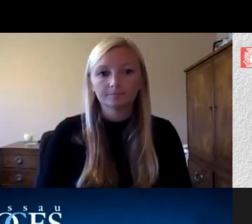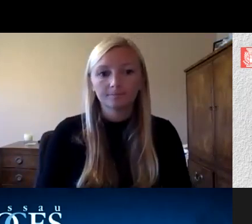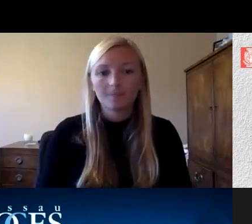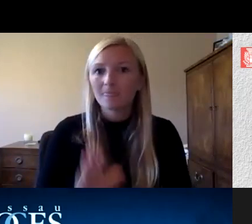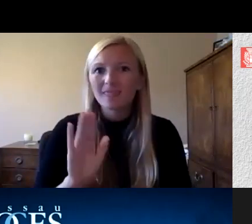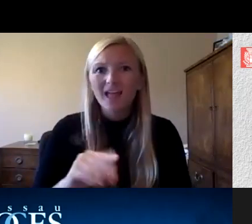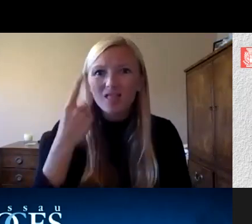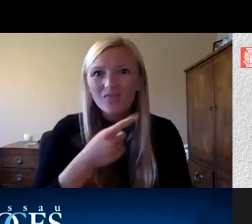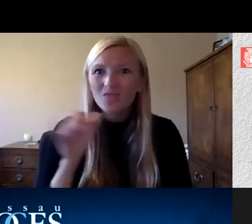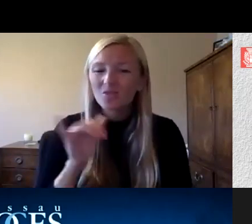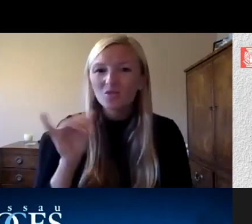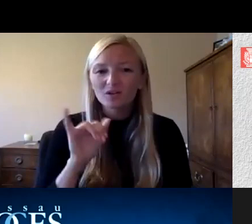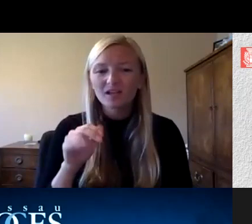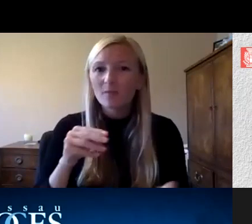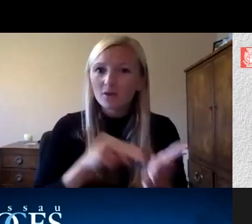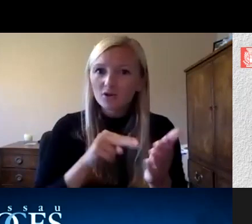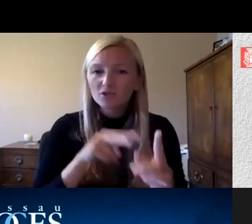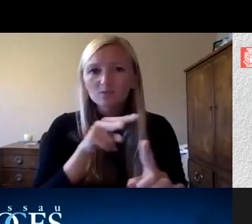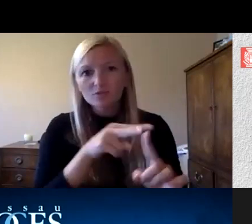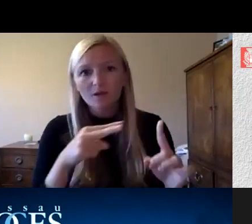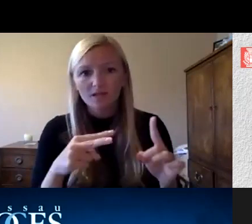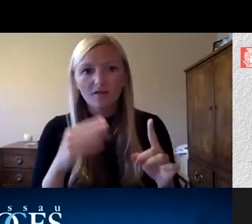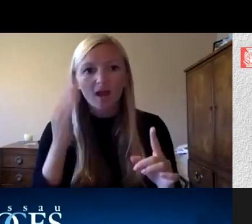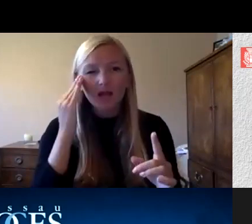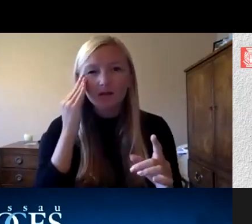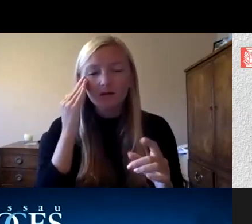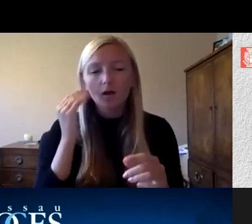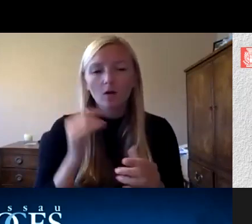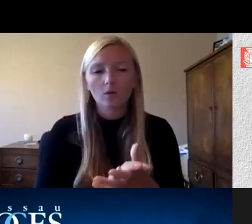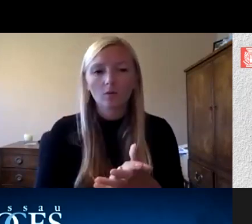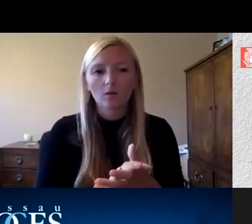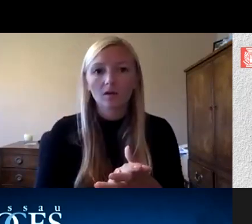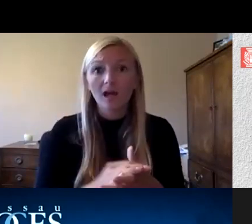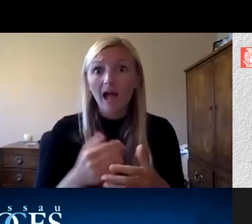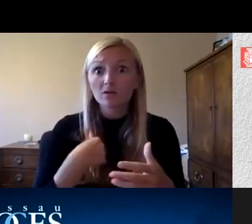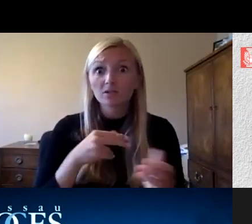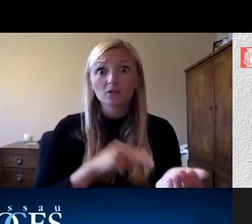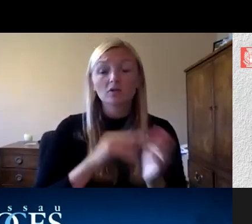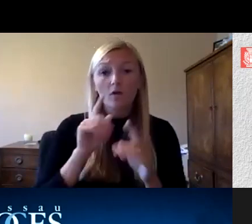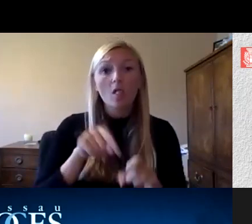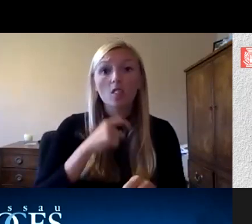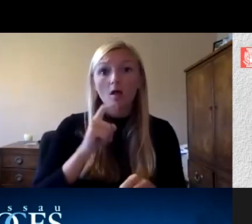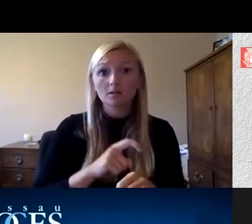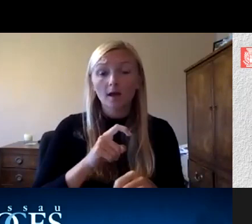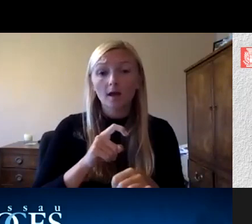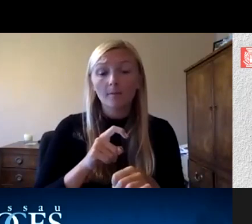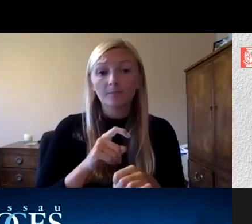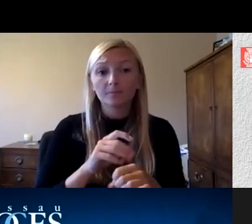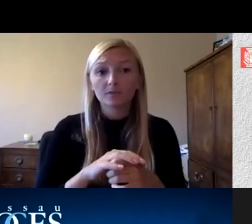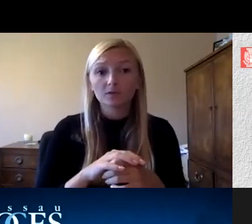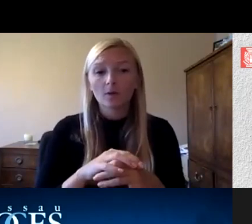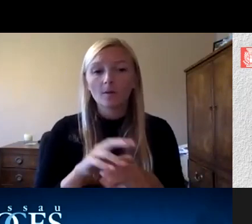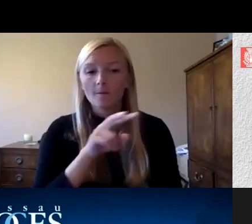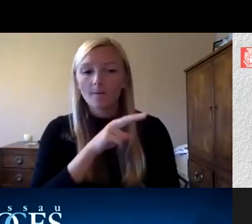what does that look like from a nursing perspective and i know being an events practice nurse for many years it's it's something that we're looking at from a licensure